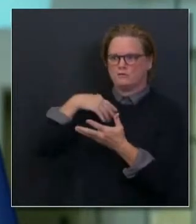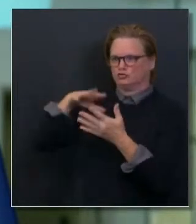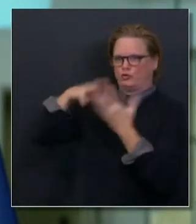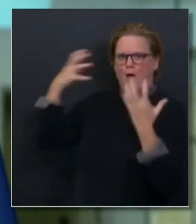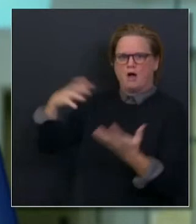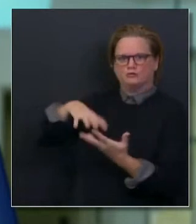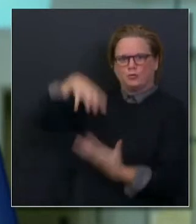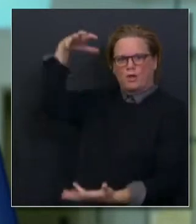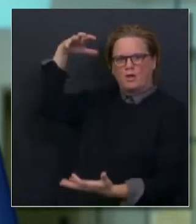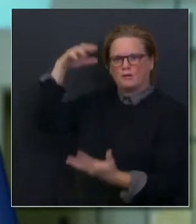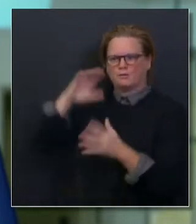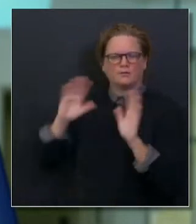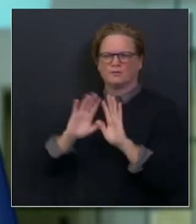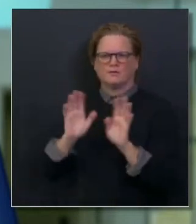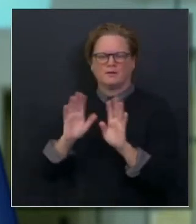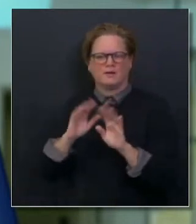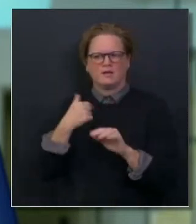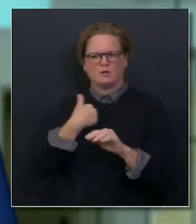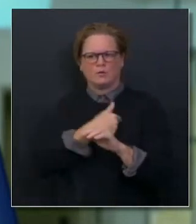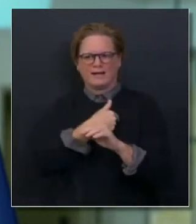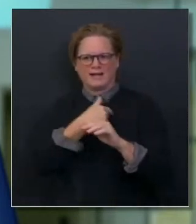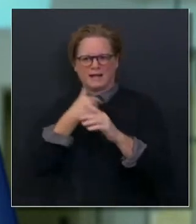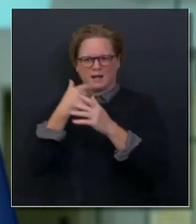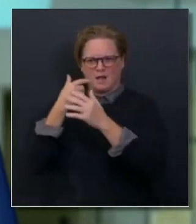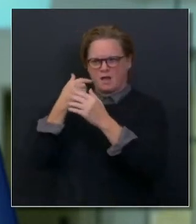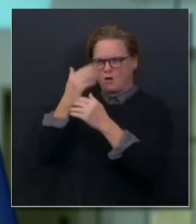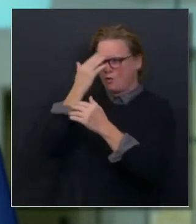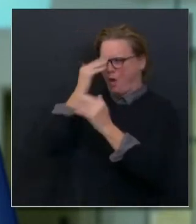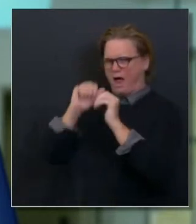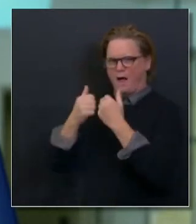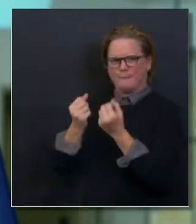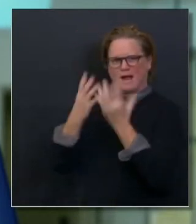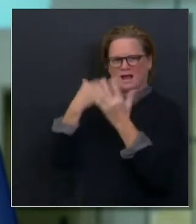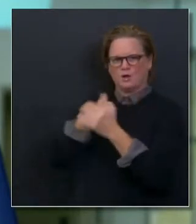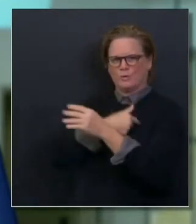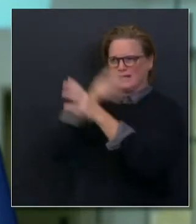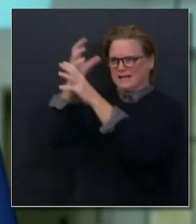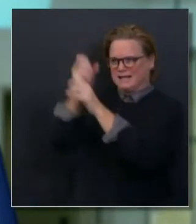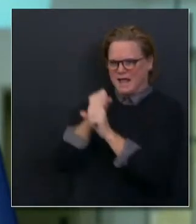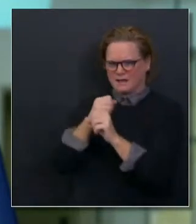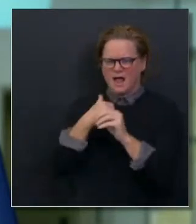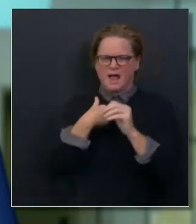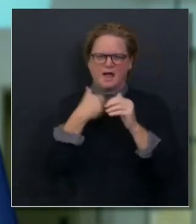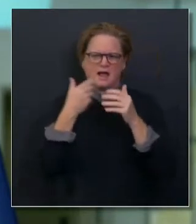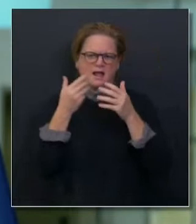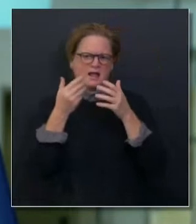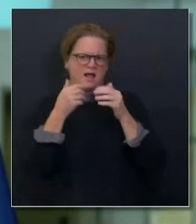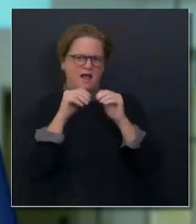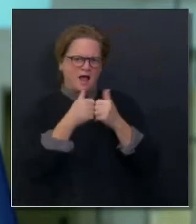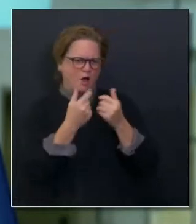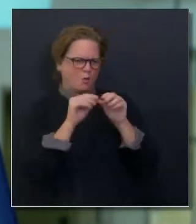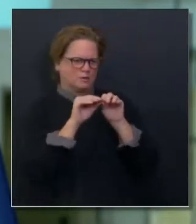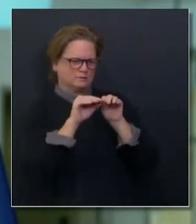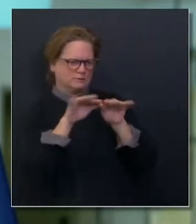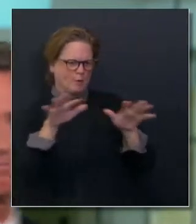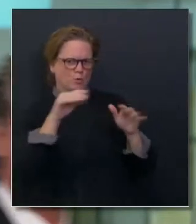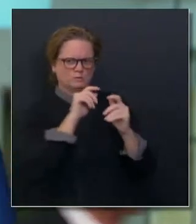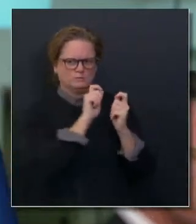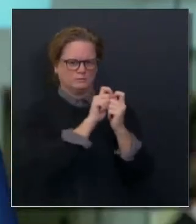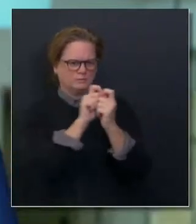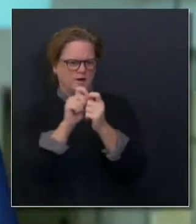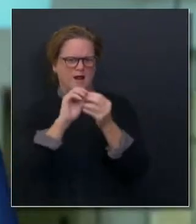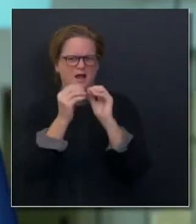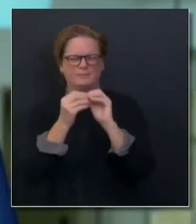time. And so how we put all that up, how we make it available to you, Dr. Galli, hopefully will have some greater insight in just a second.